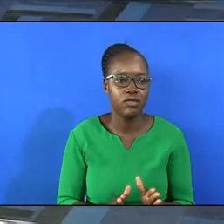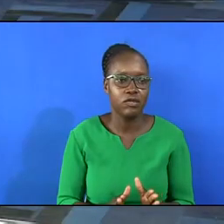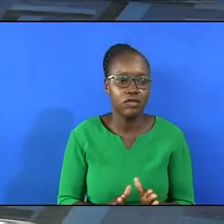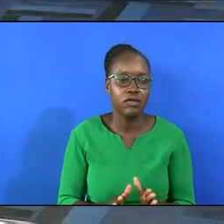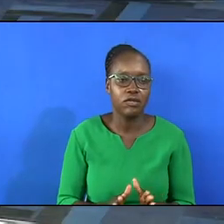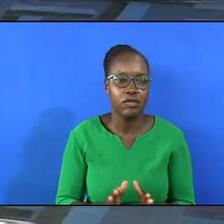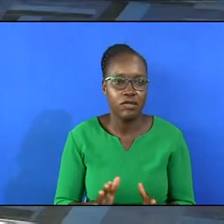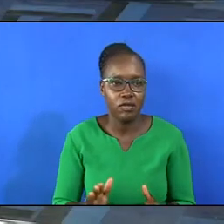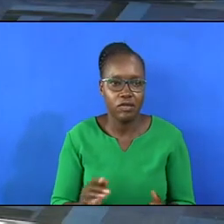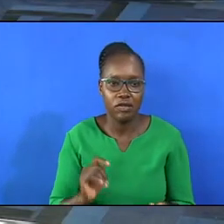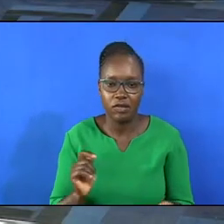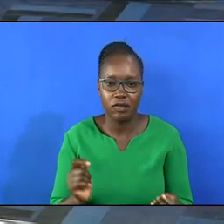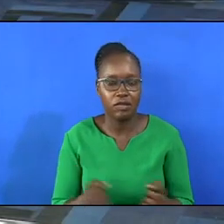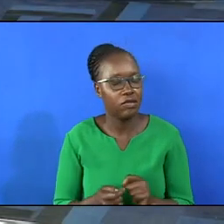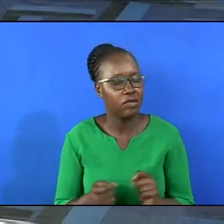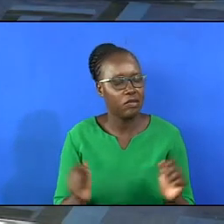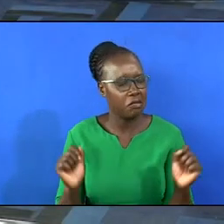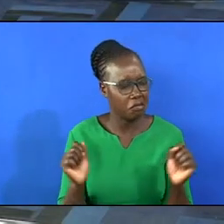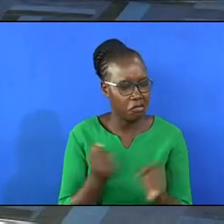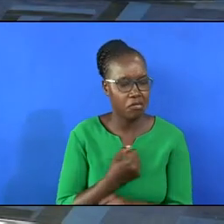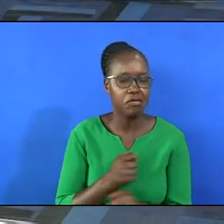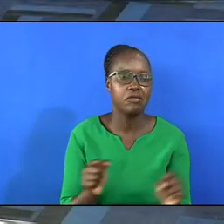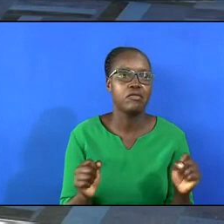Incarnation was irreversible.